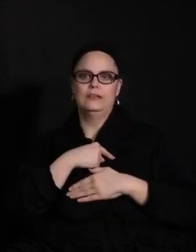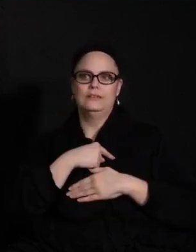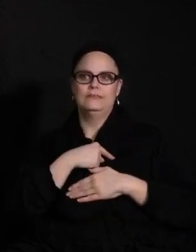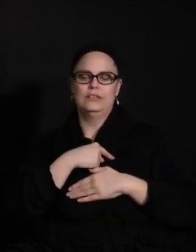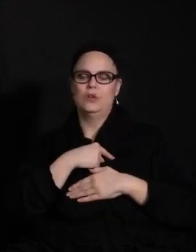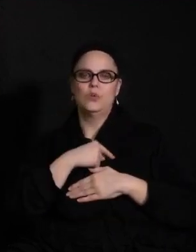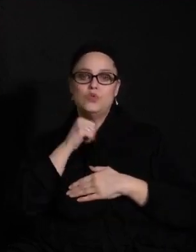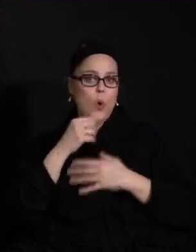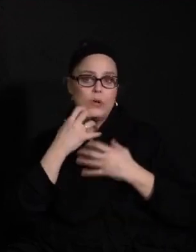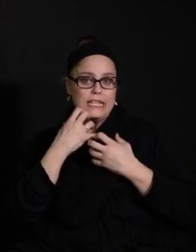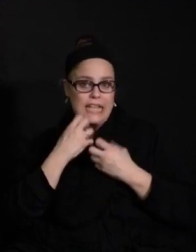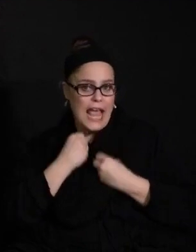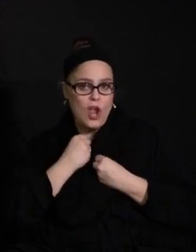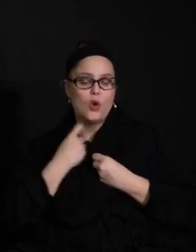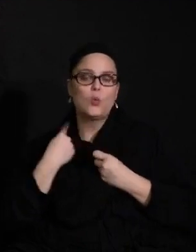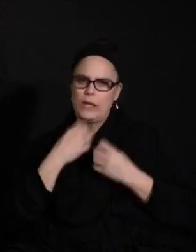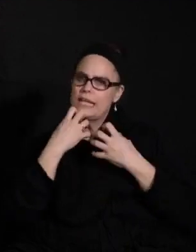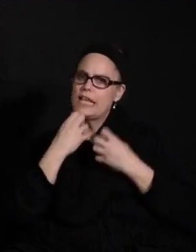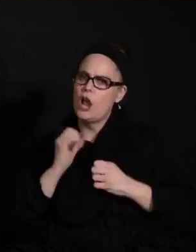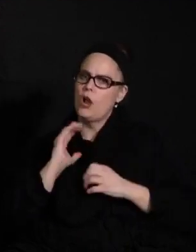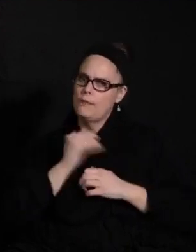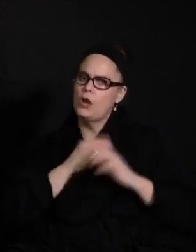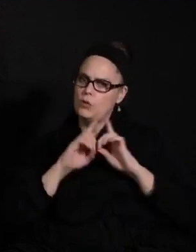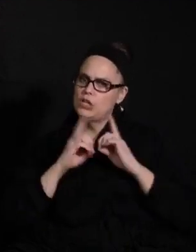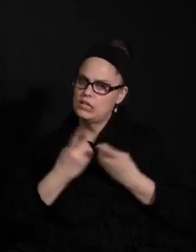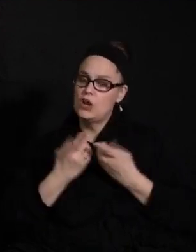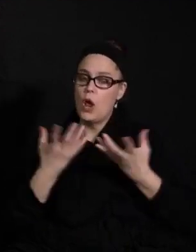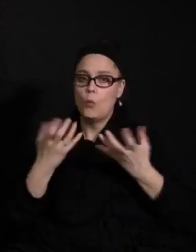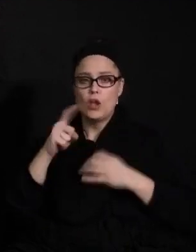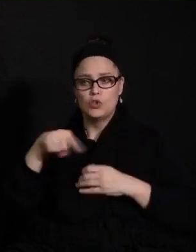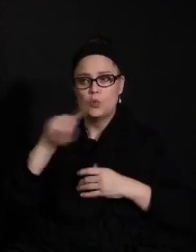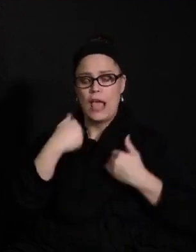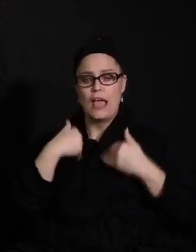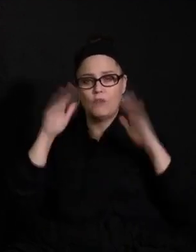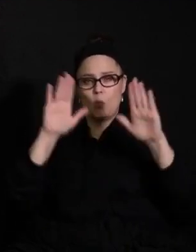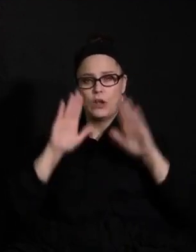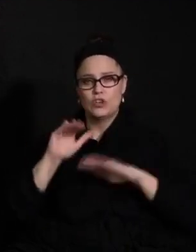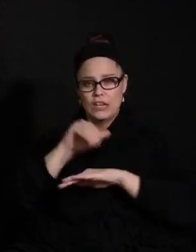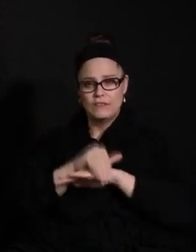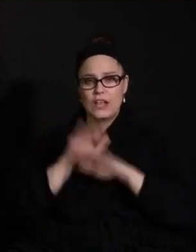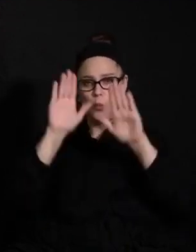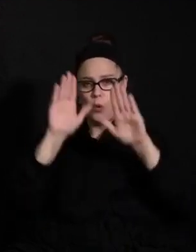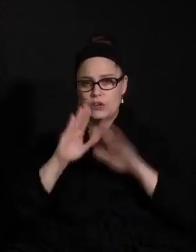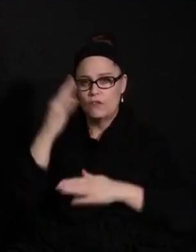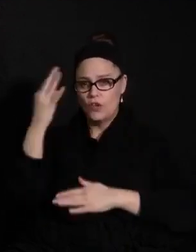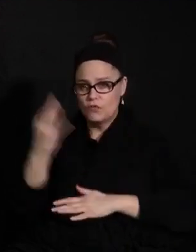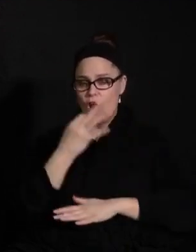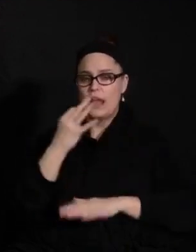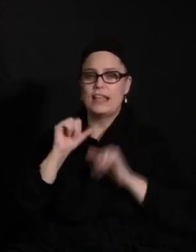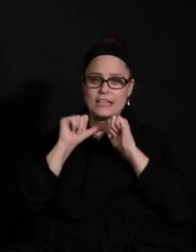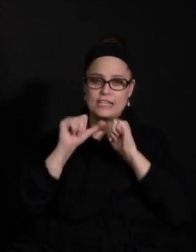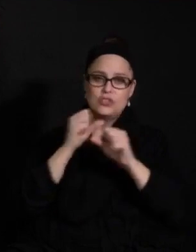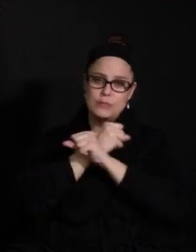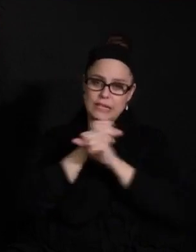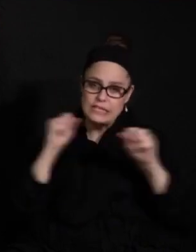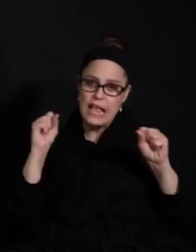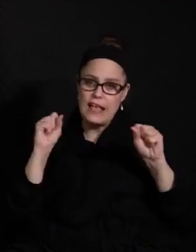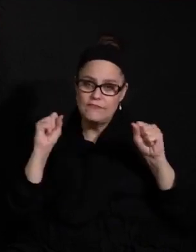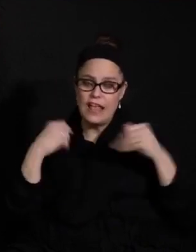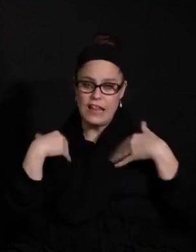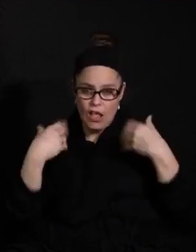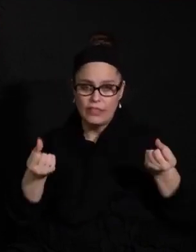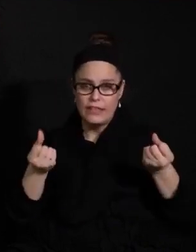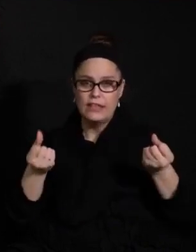all. I hope you have a wonderful evening and a great Friday and again continued safety and health and keep